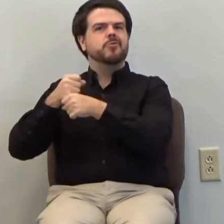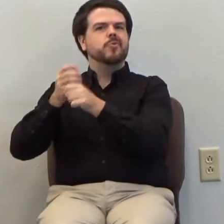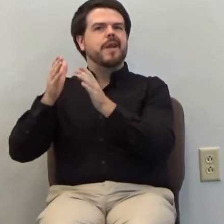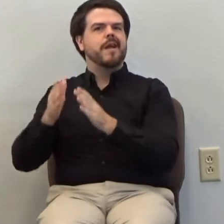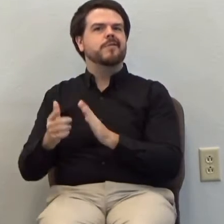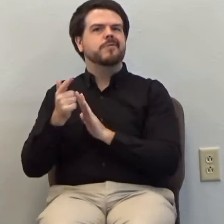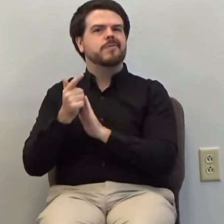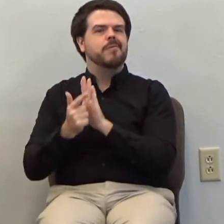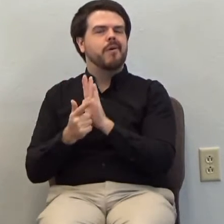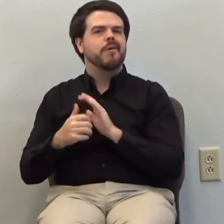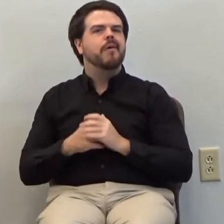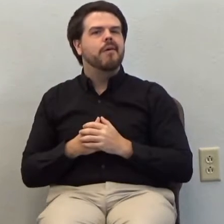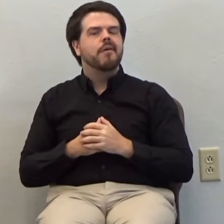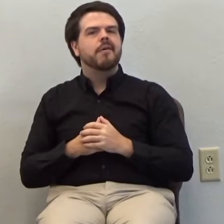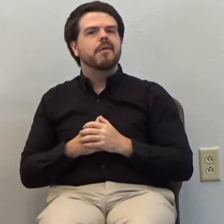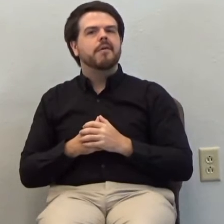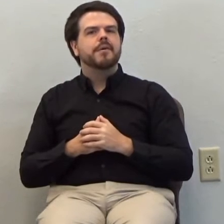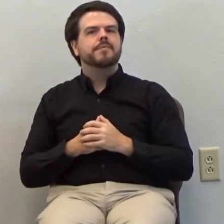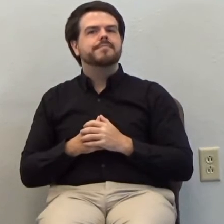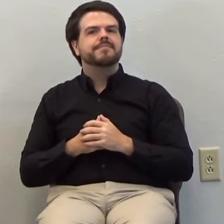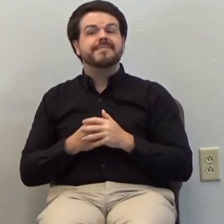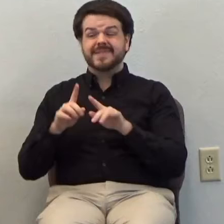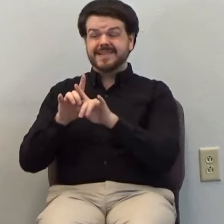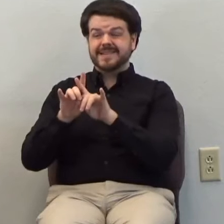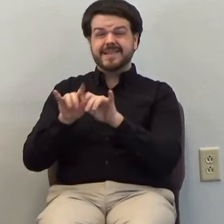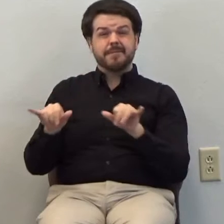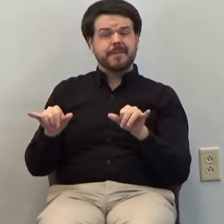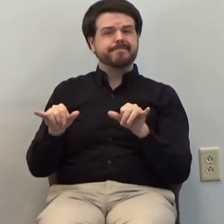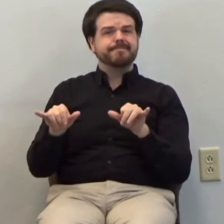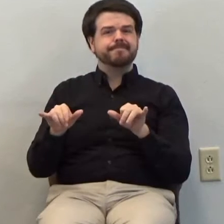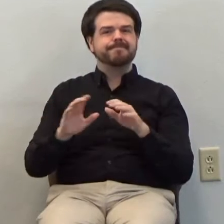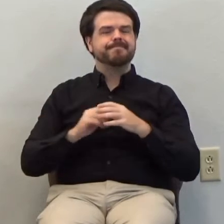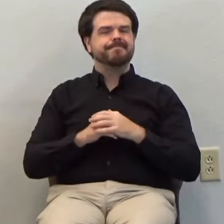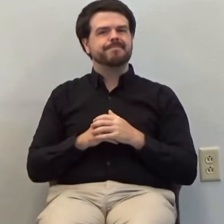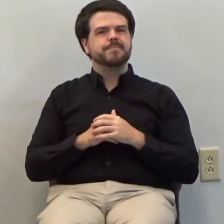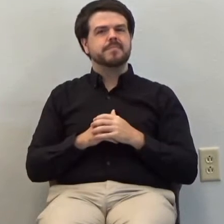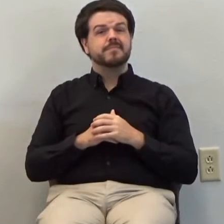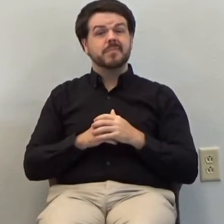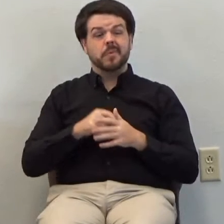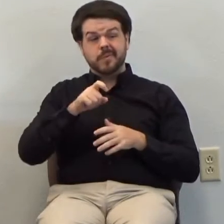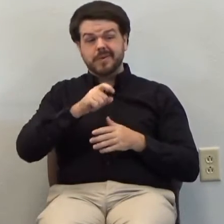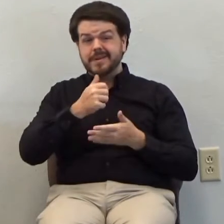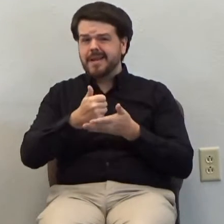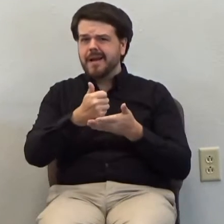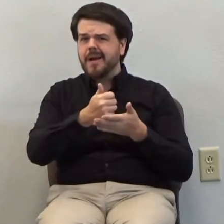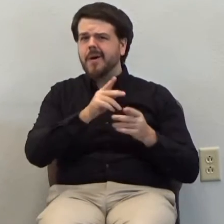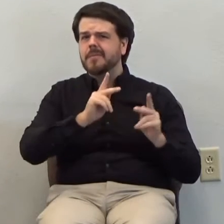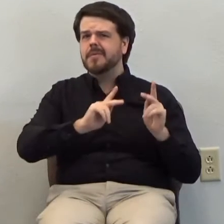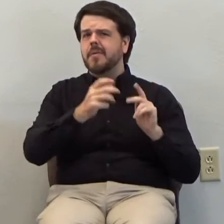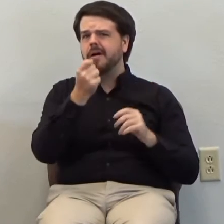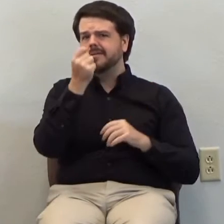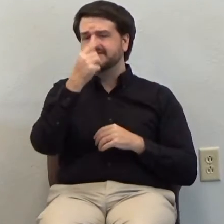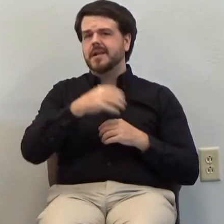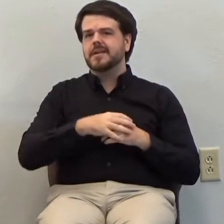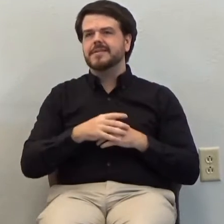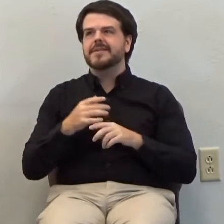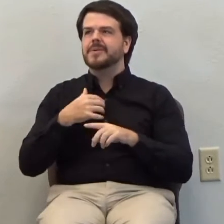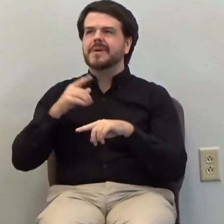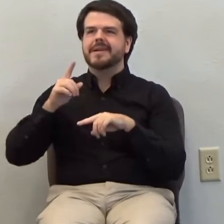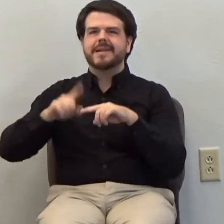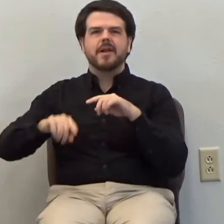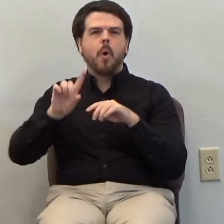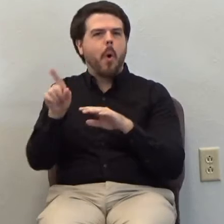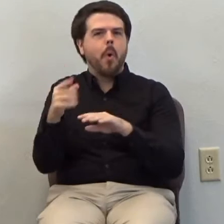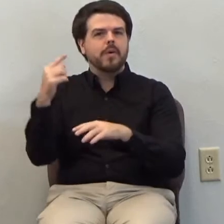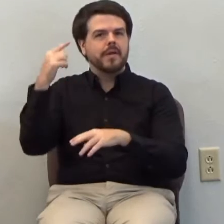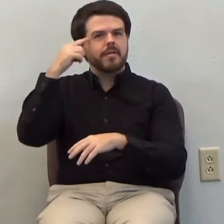At the same time, we mustn't, and we need to help people realize this, we mustn't just think of Him as the Lord